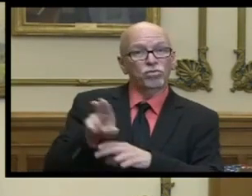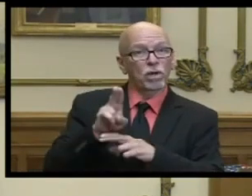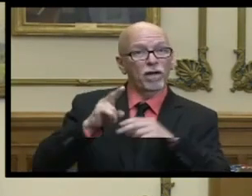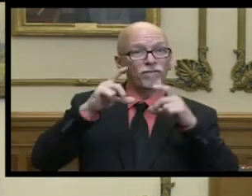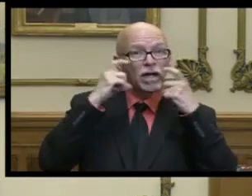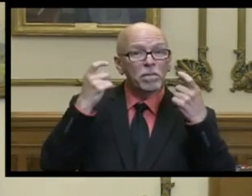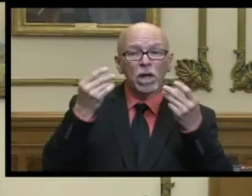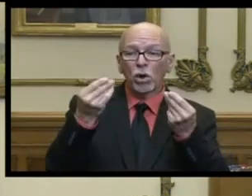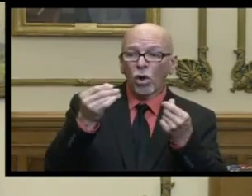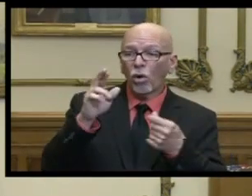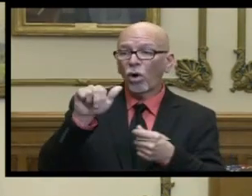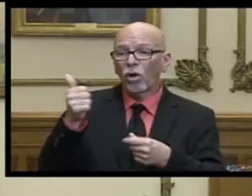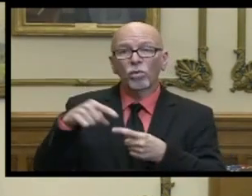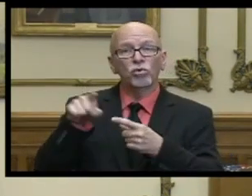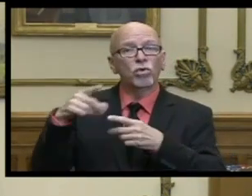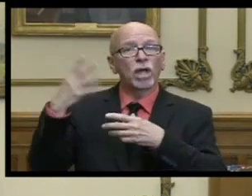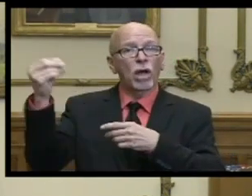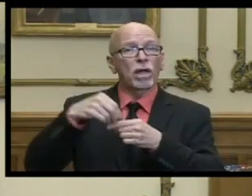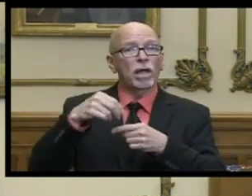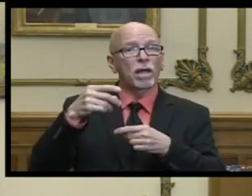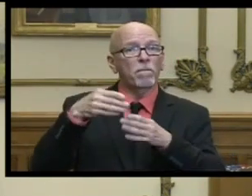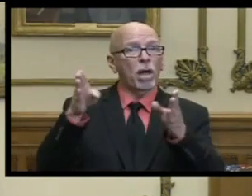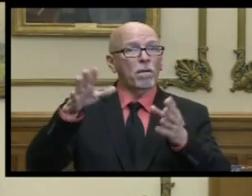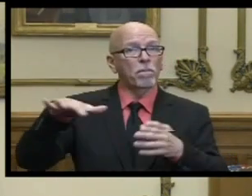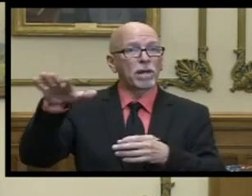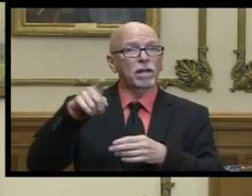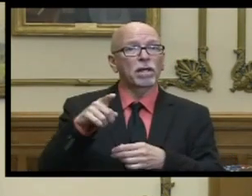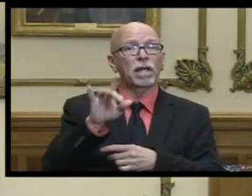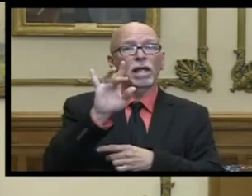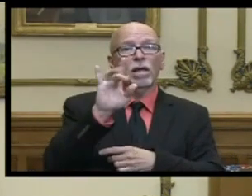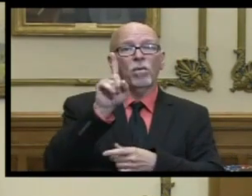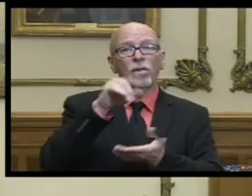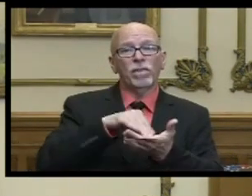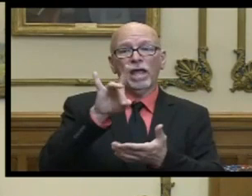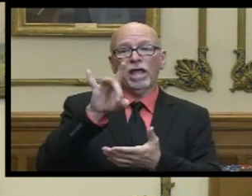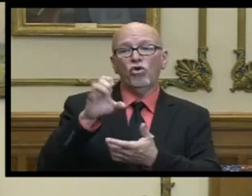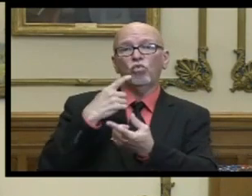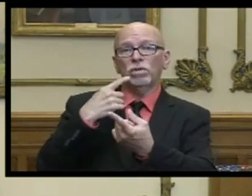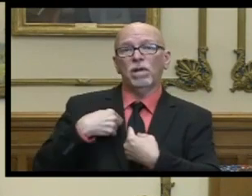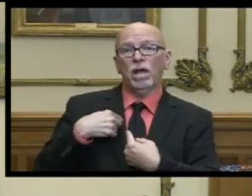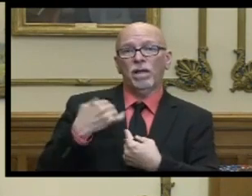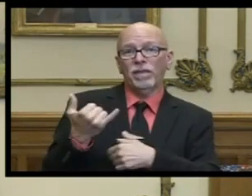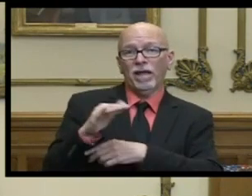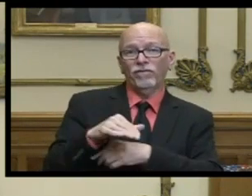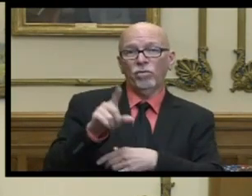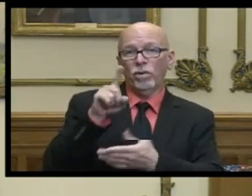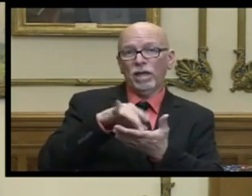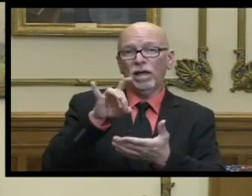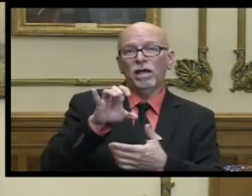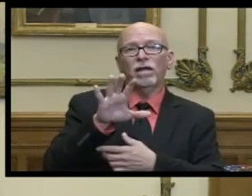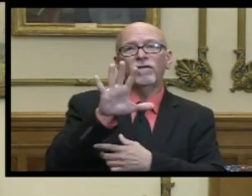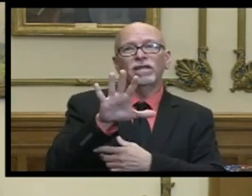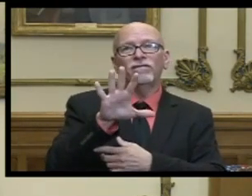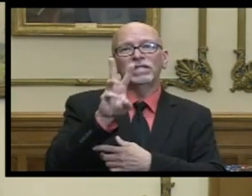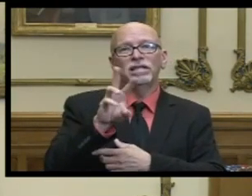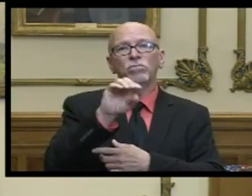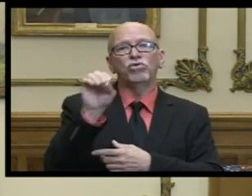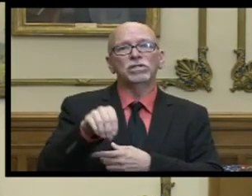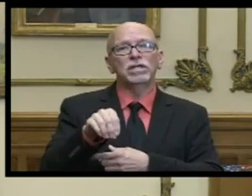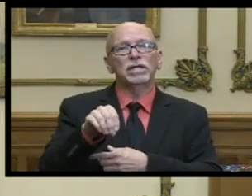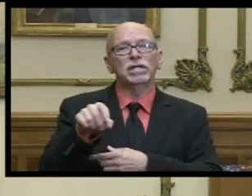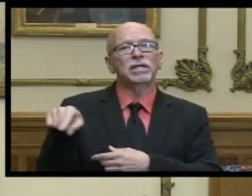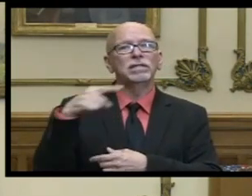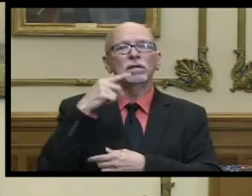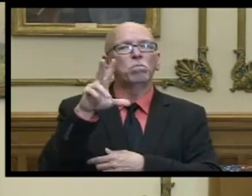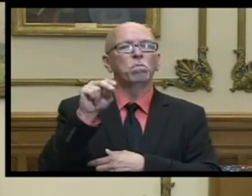a cloth or otherwise when you go out in public with more than 1800 responses as of this afternoon 56 percent of